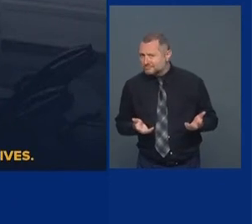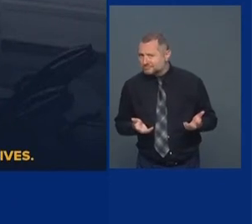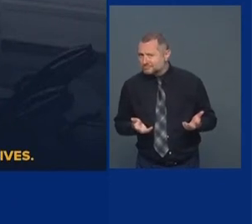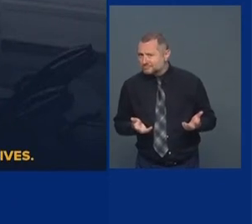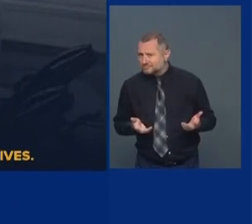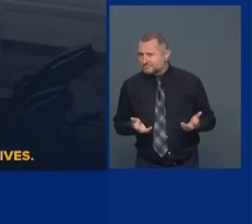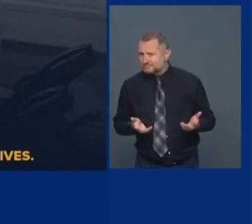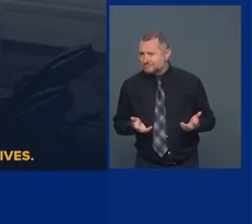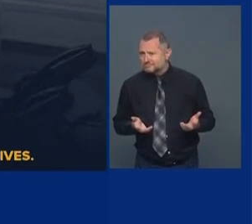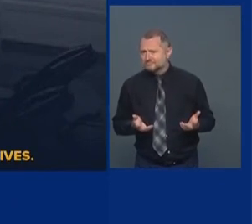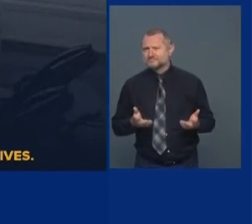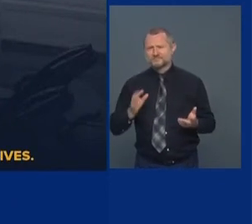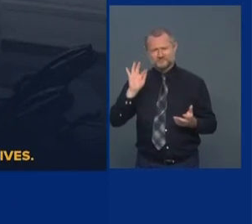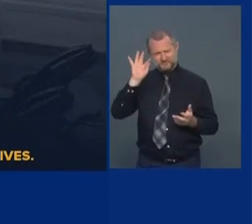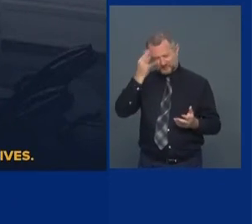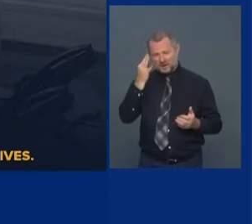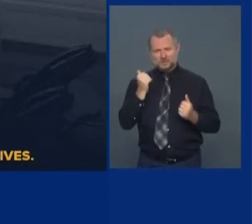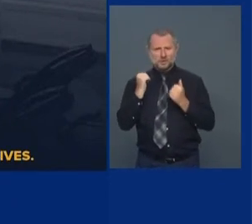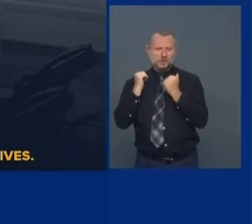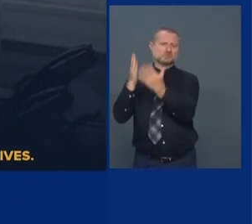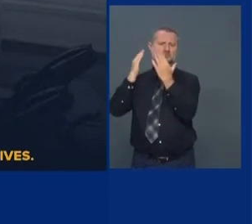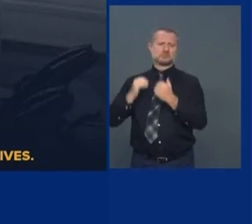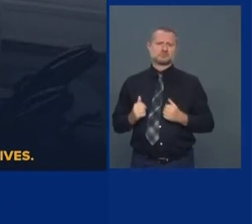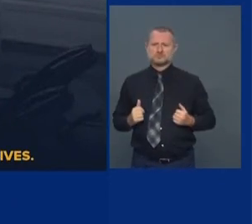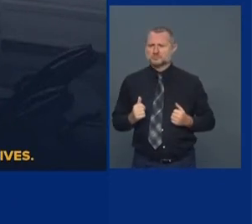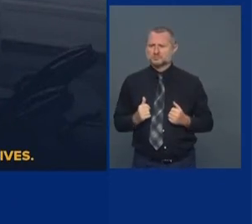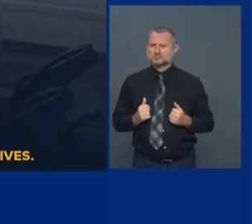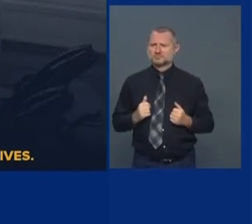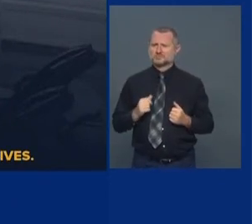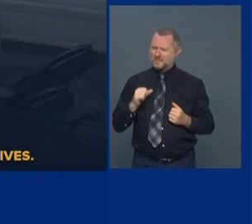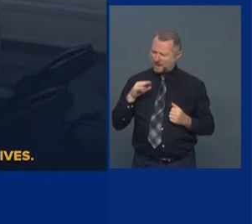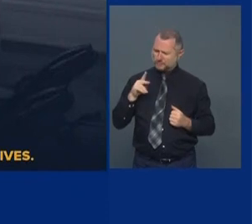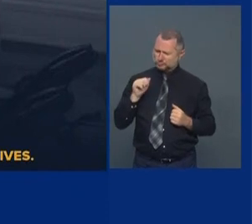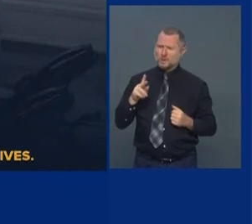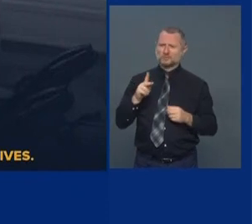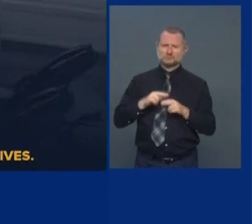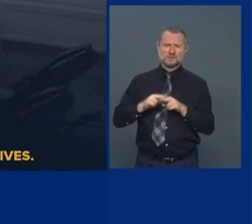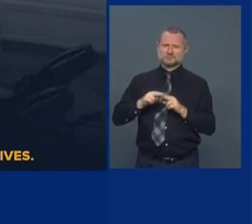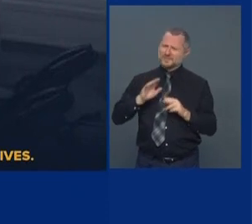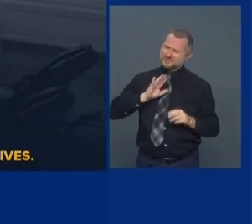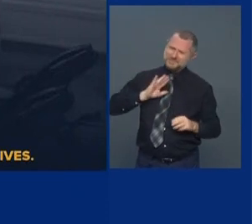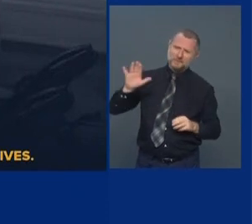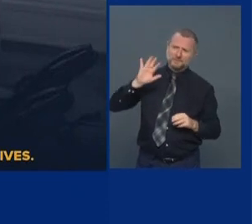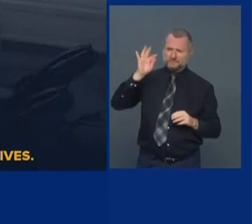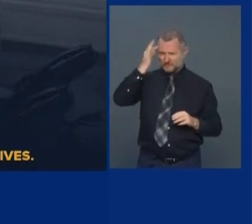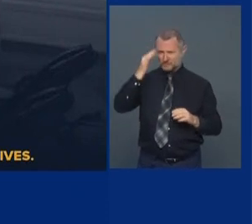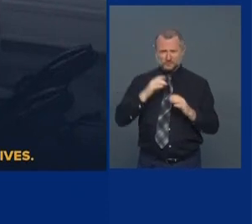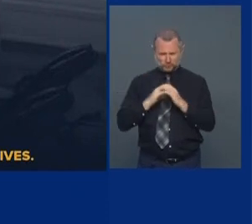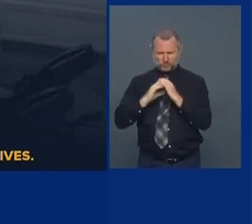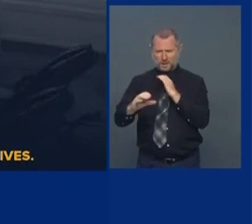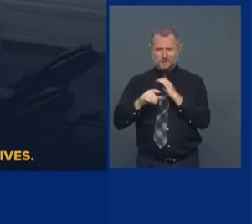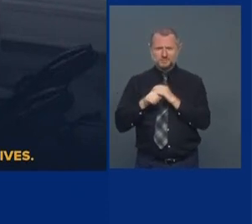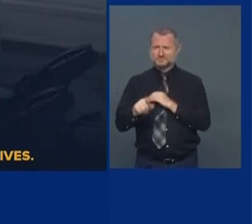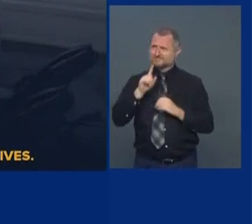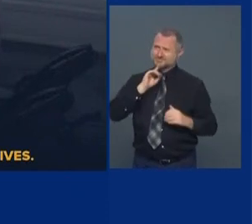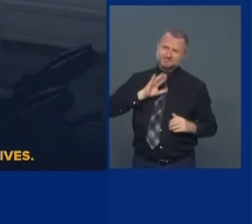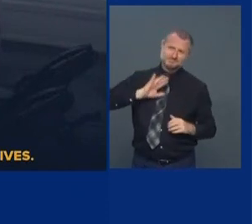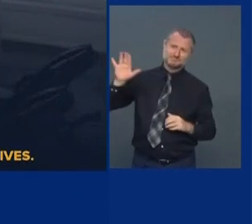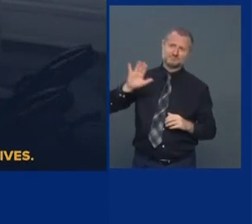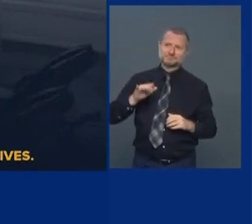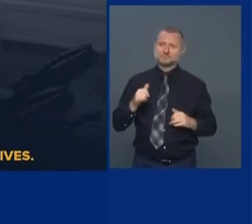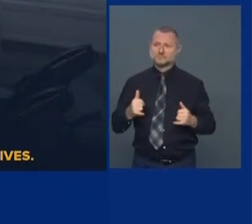The federal government owns Amtrak. They're his tunnels. They're decaying.